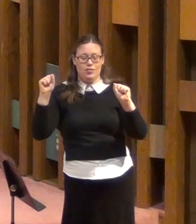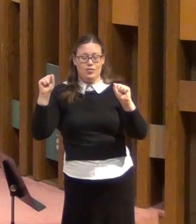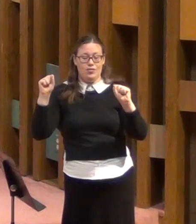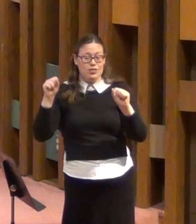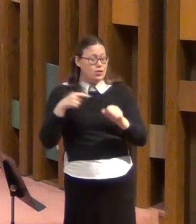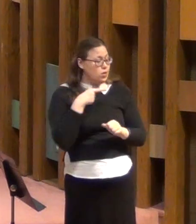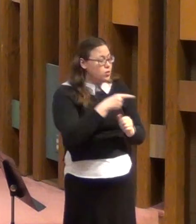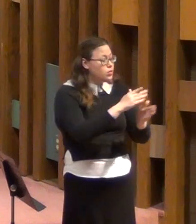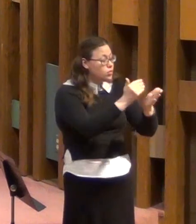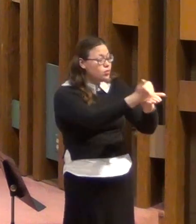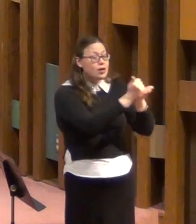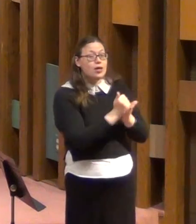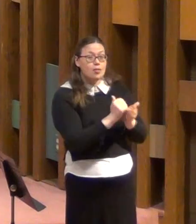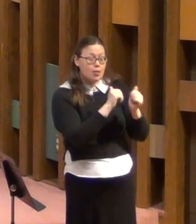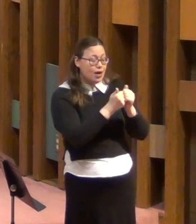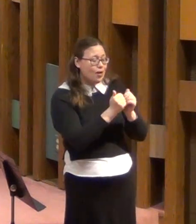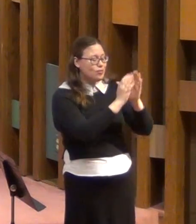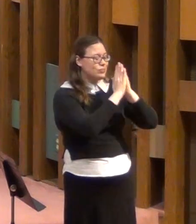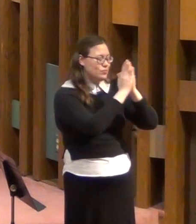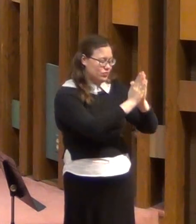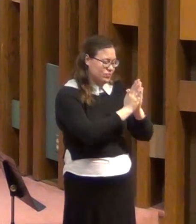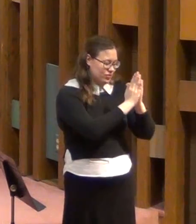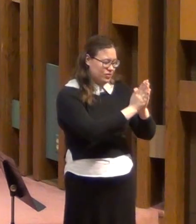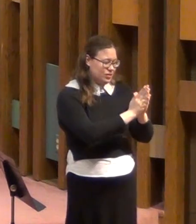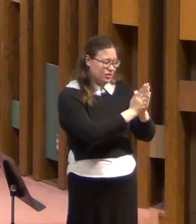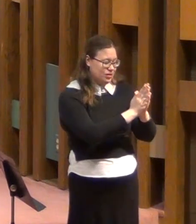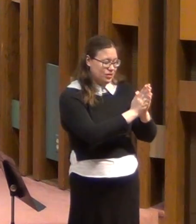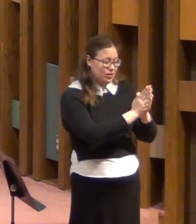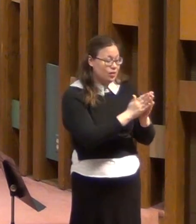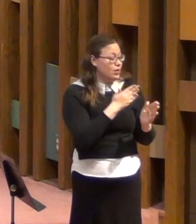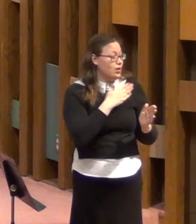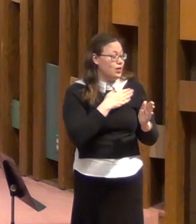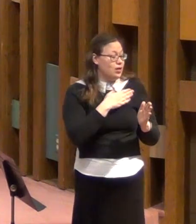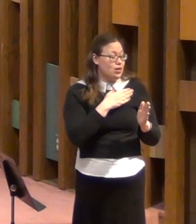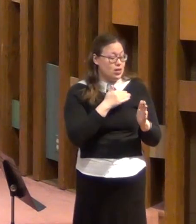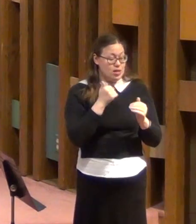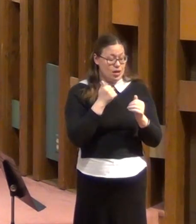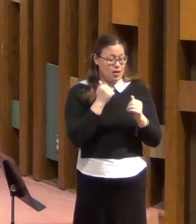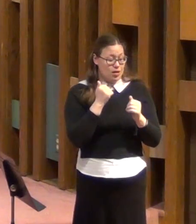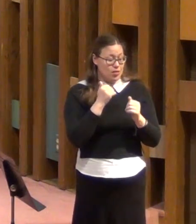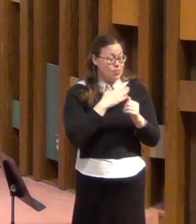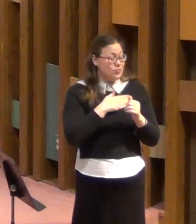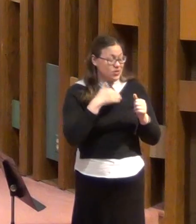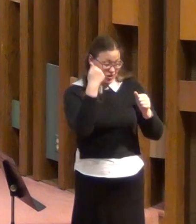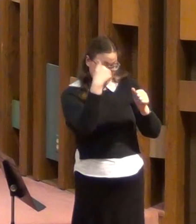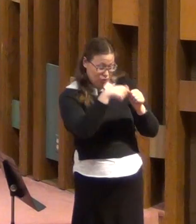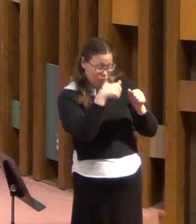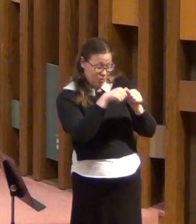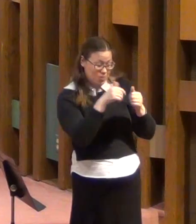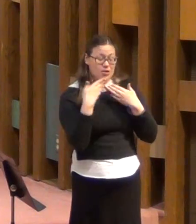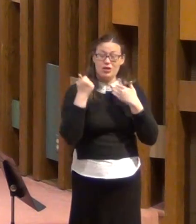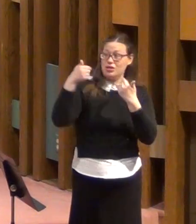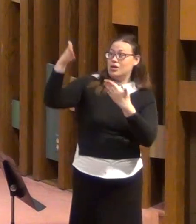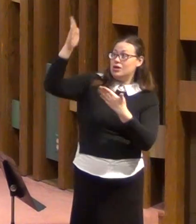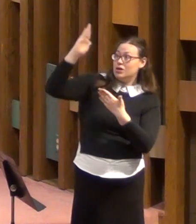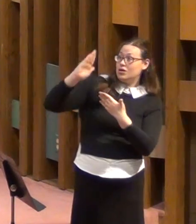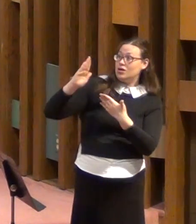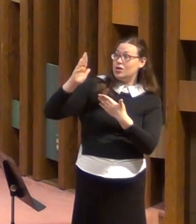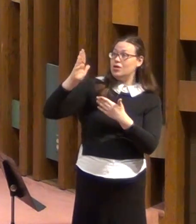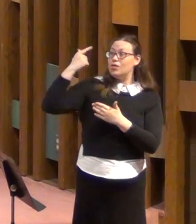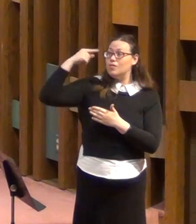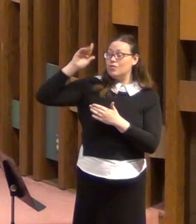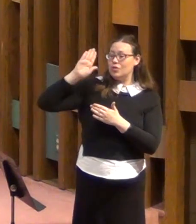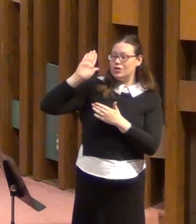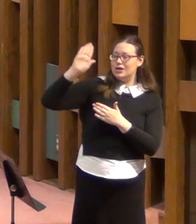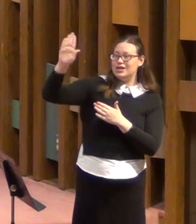help us by your prayers. Then many will give thanks on our behalf for the gracious